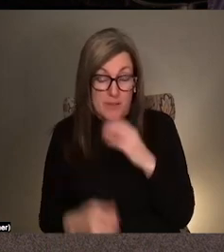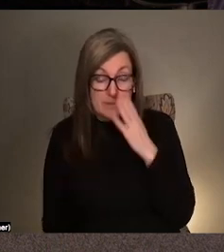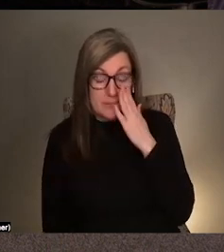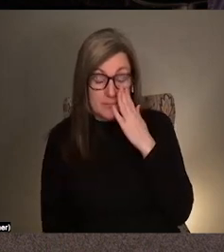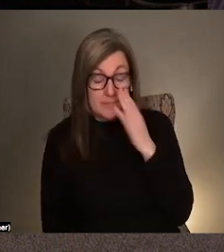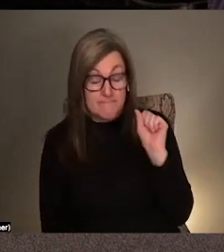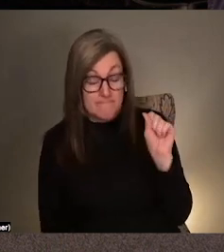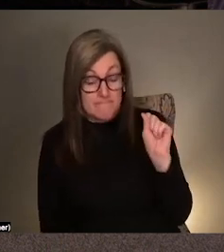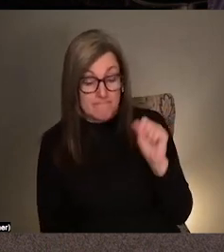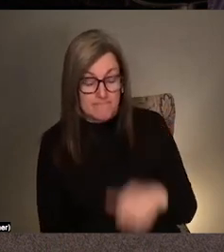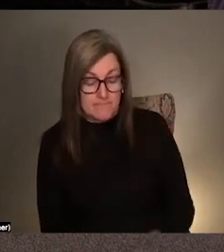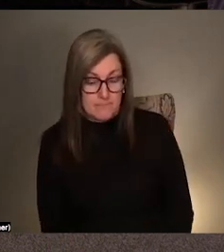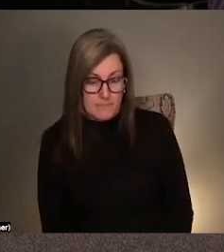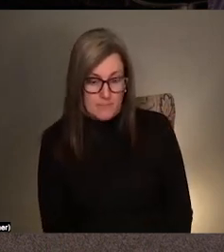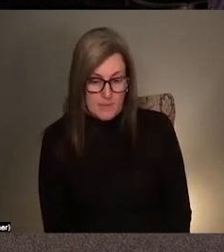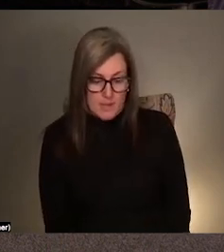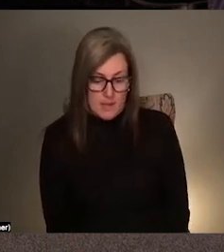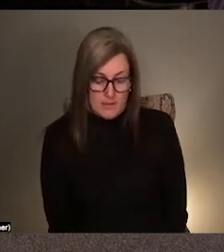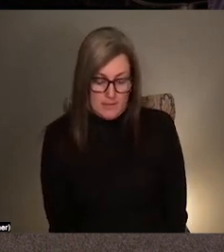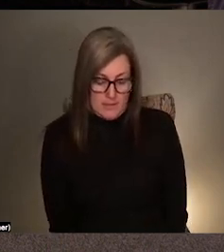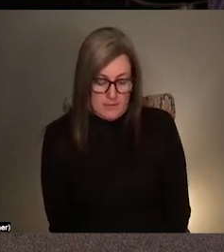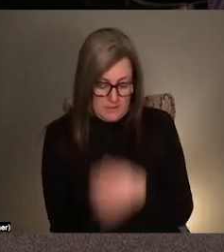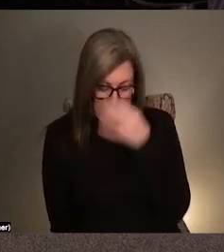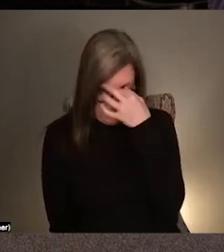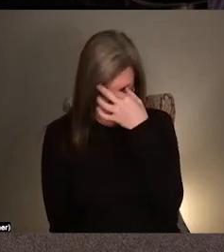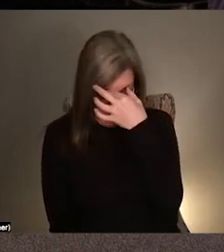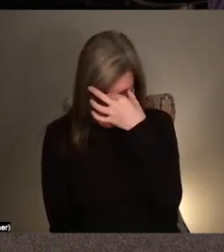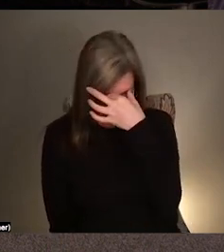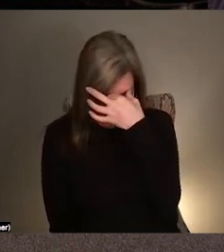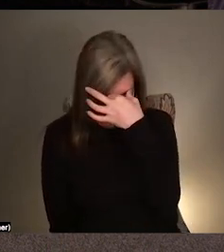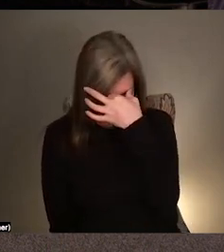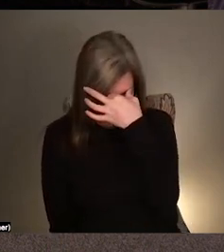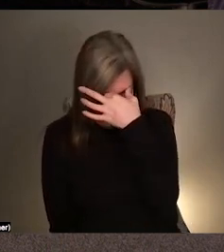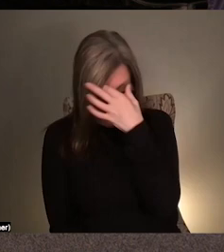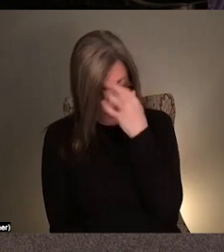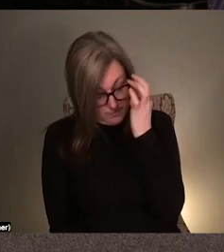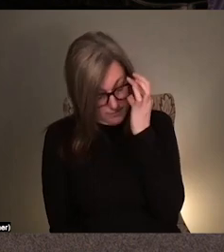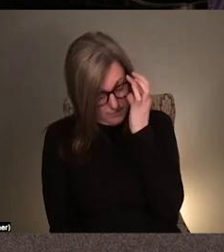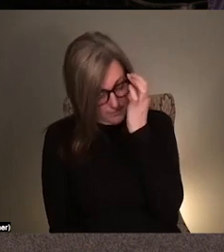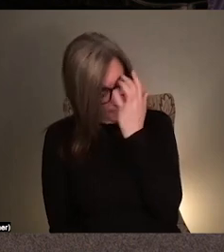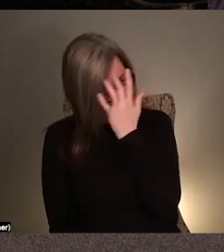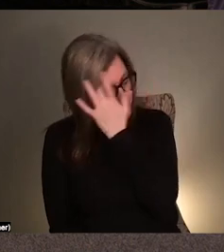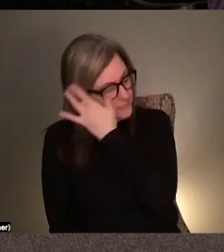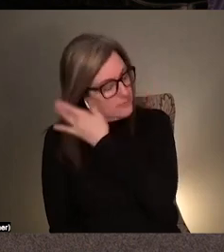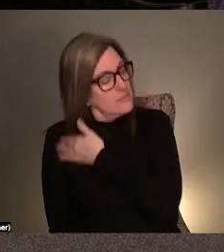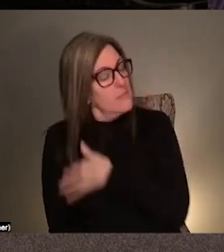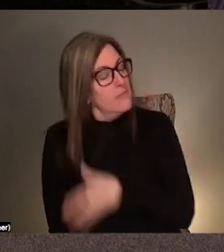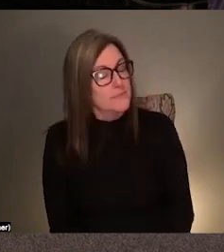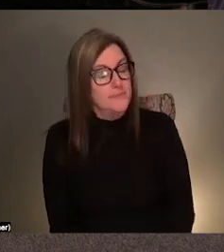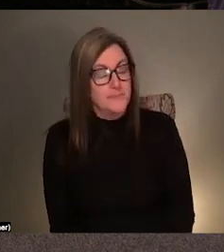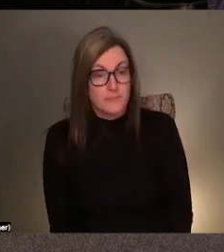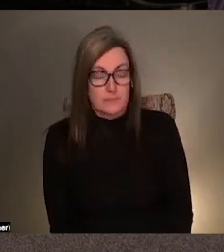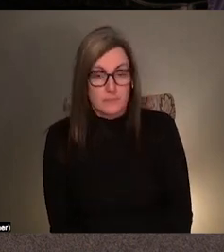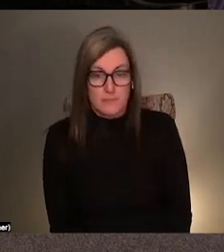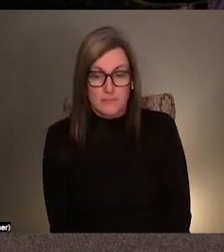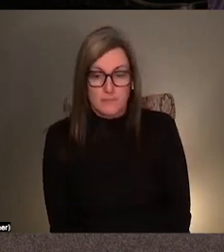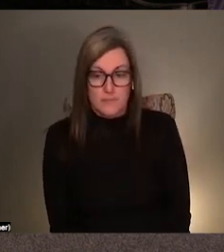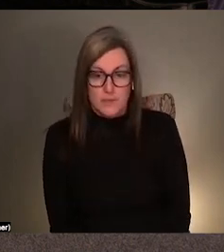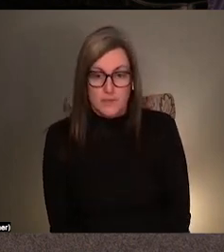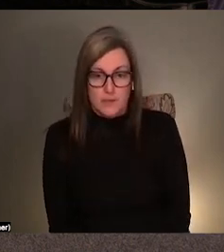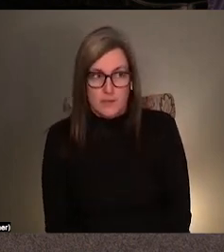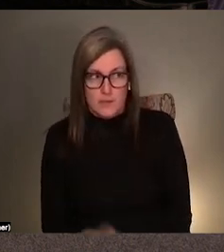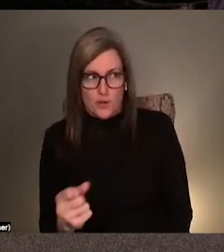Um, Um, I mean, you're off script.